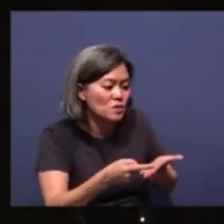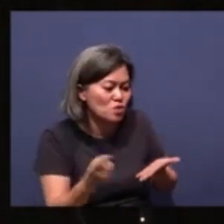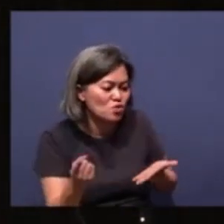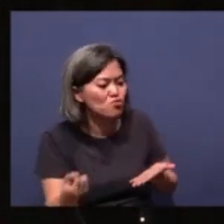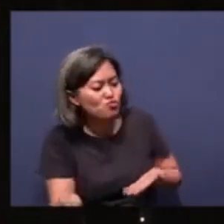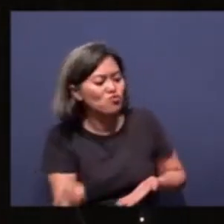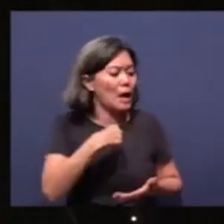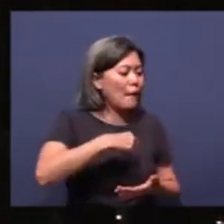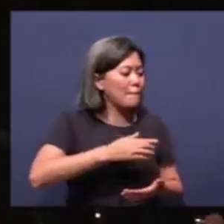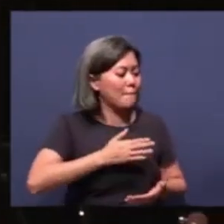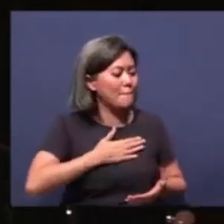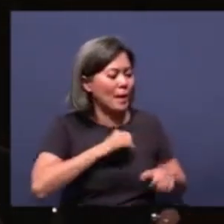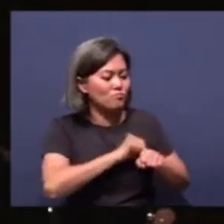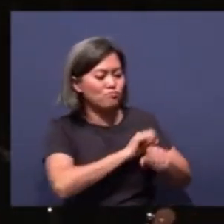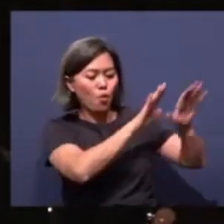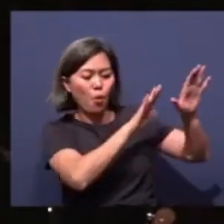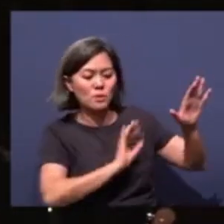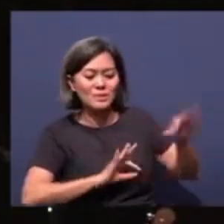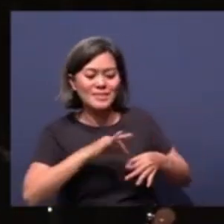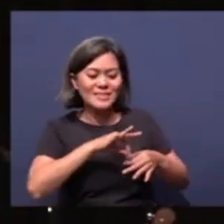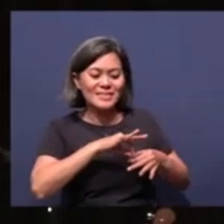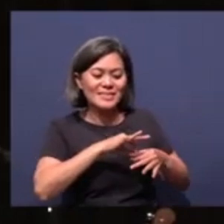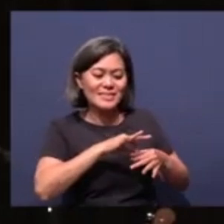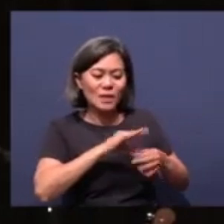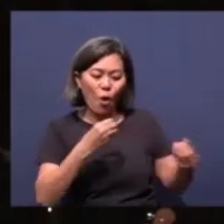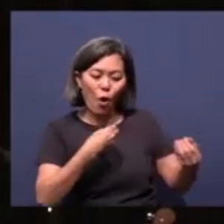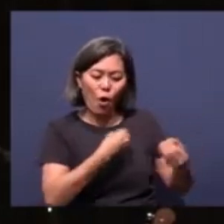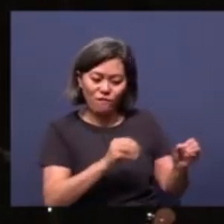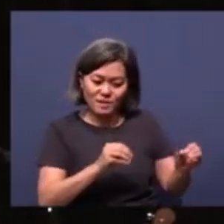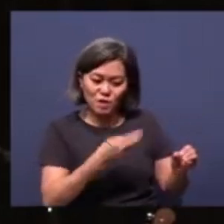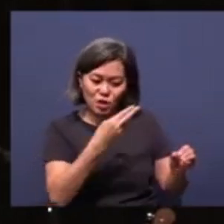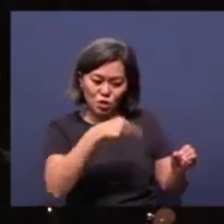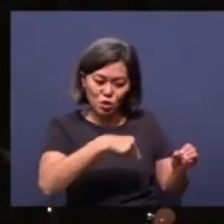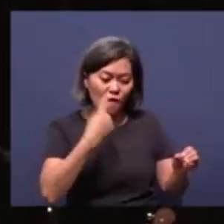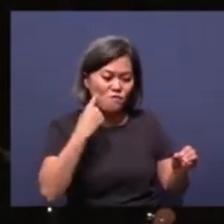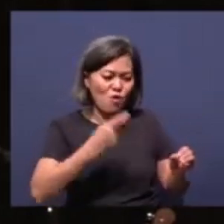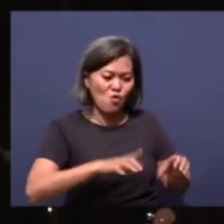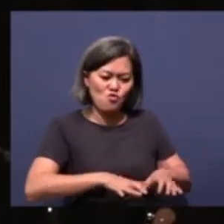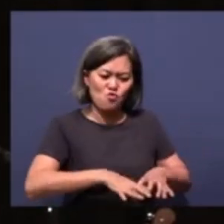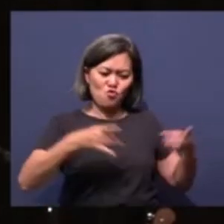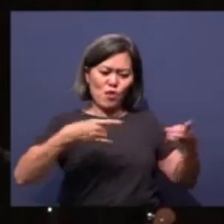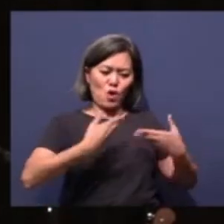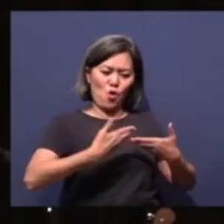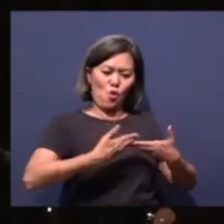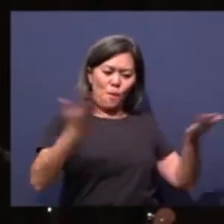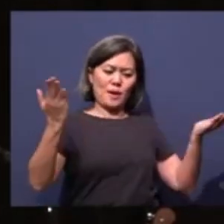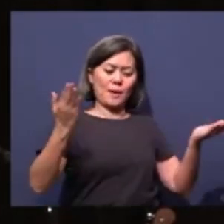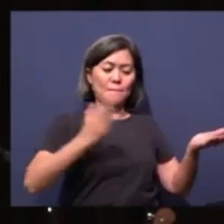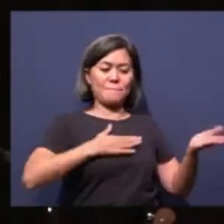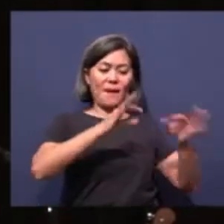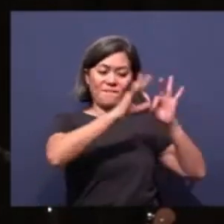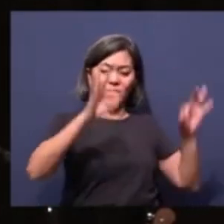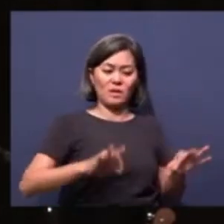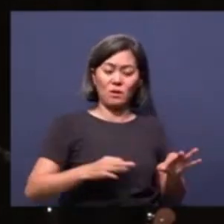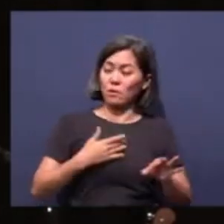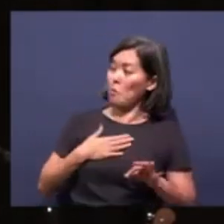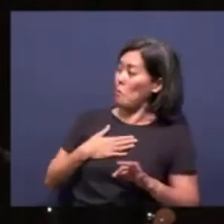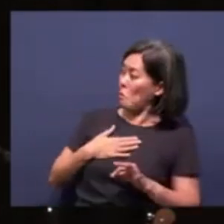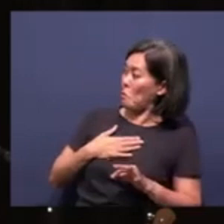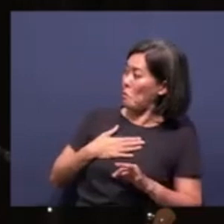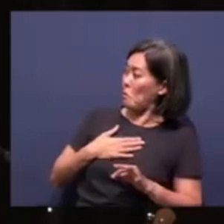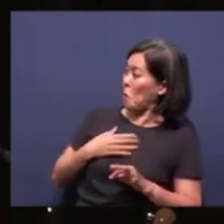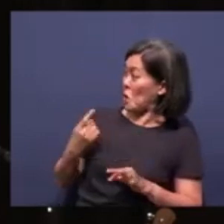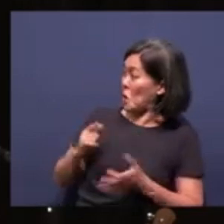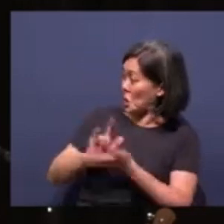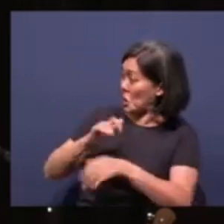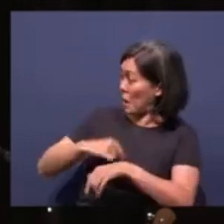you like to come over to my hillside tea office HQ for the grand opening of my factory? He said, oh, that factory that I